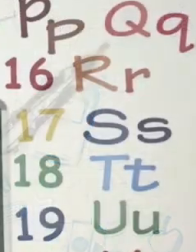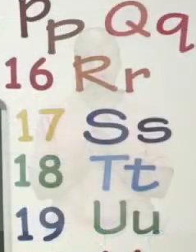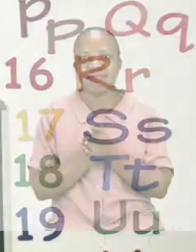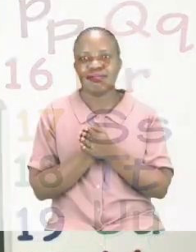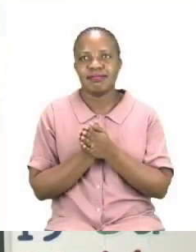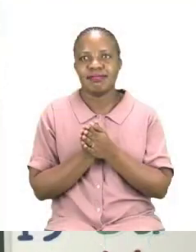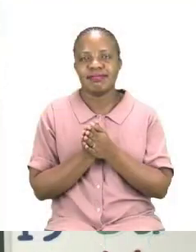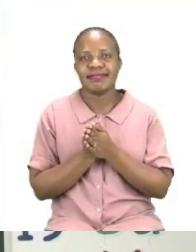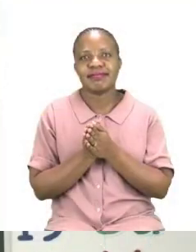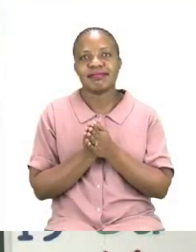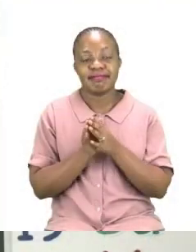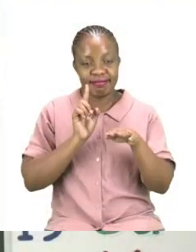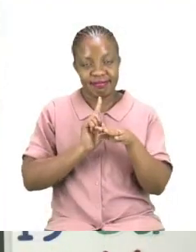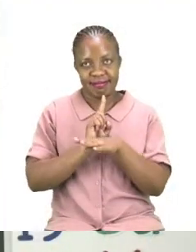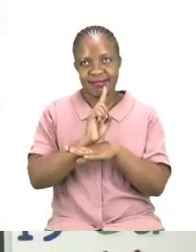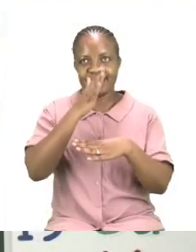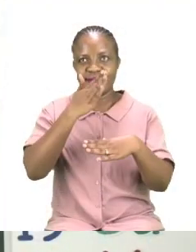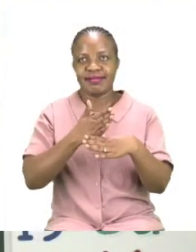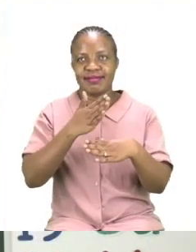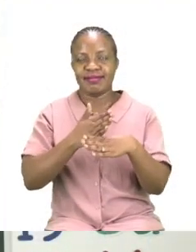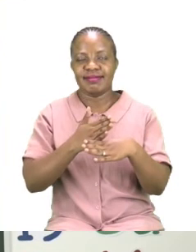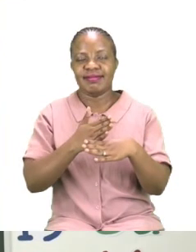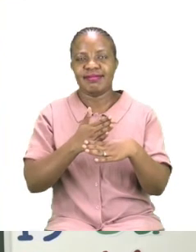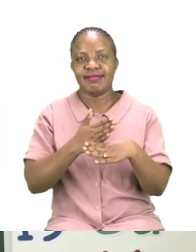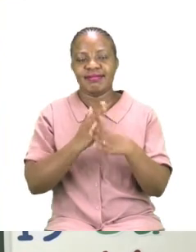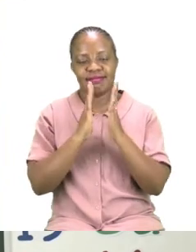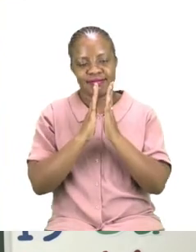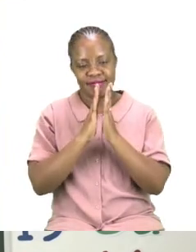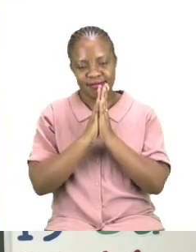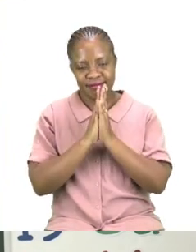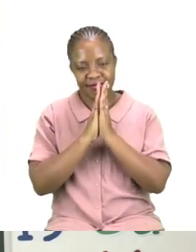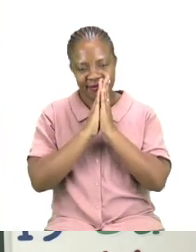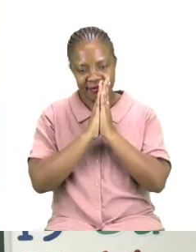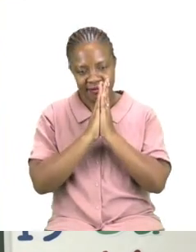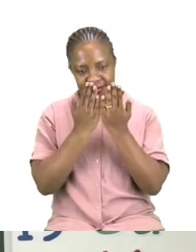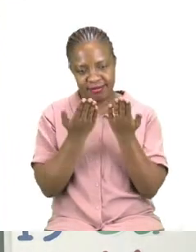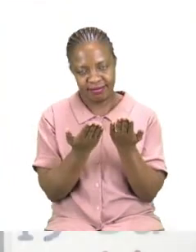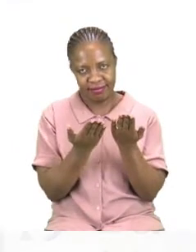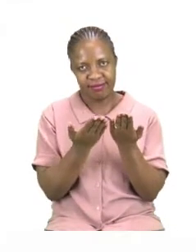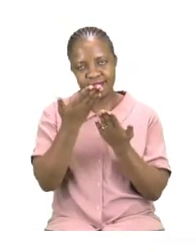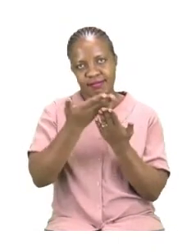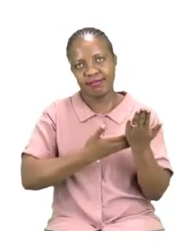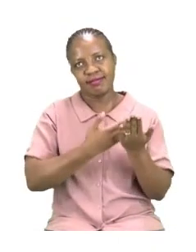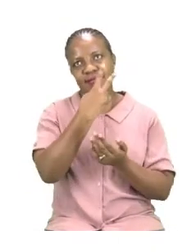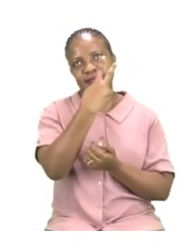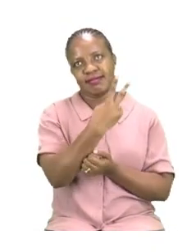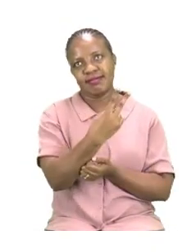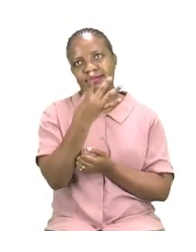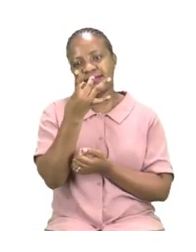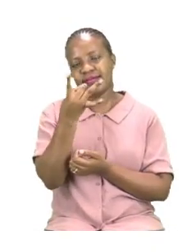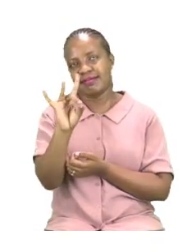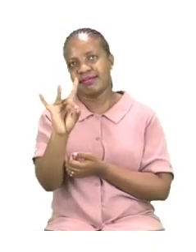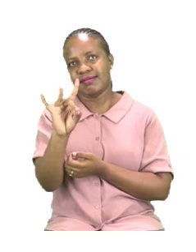For our first exercise today please turn to page 28. On